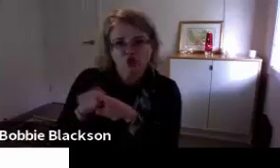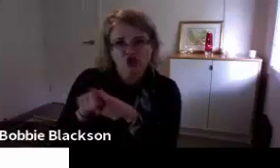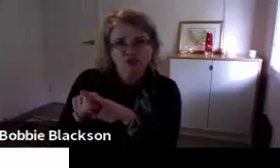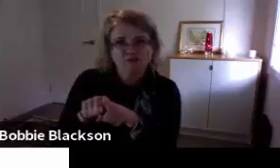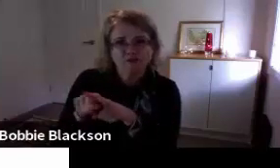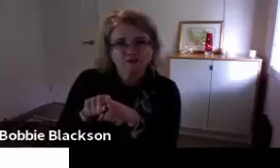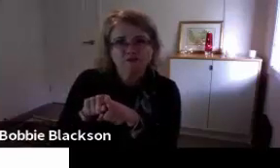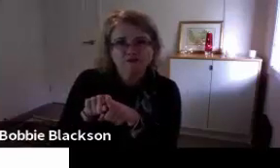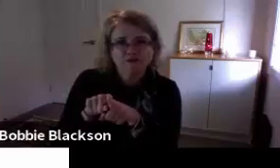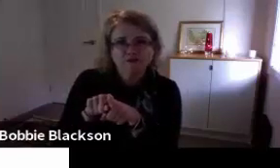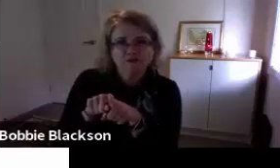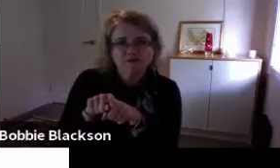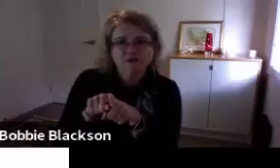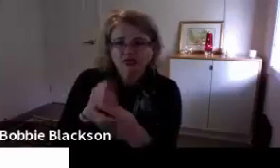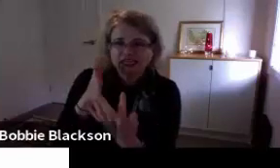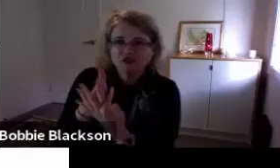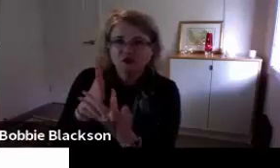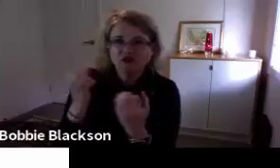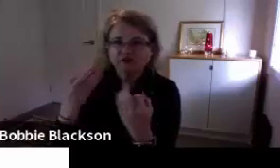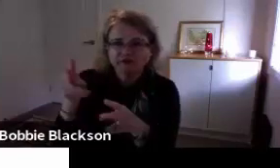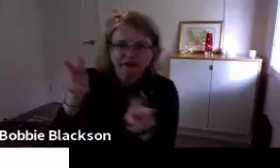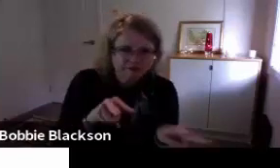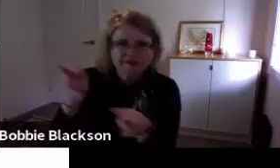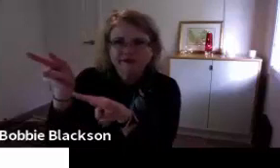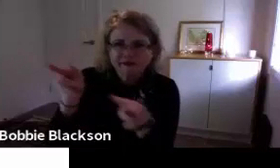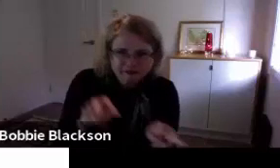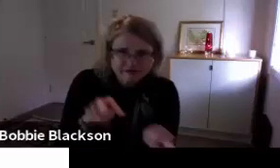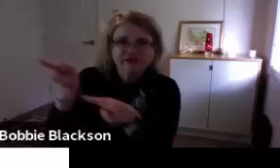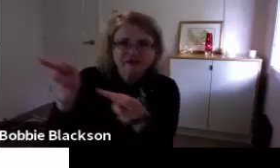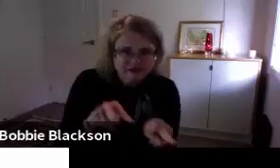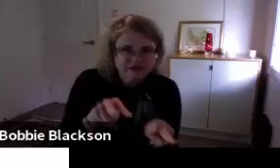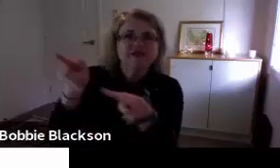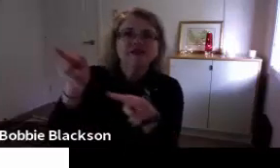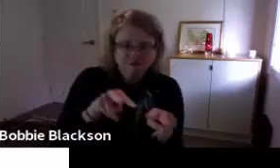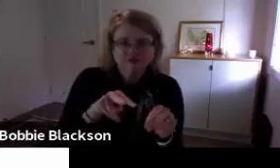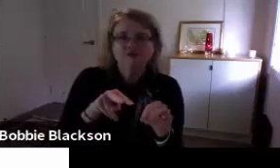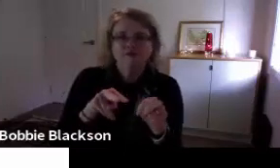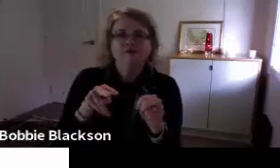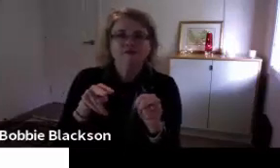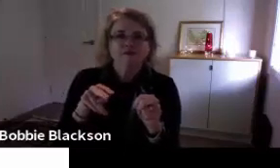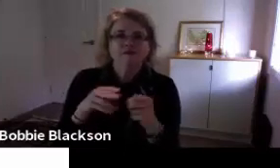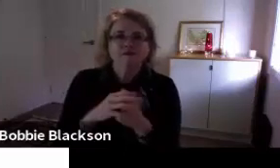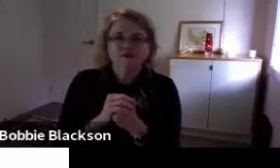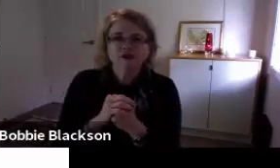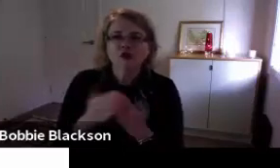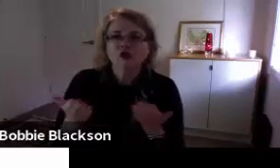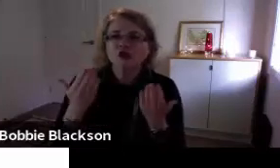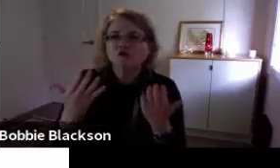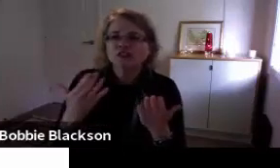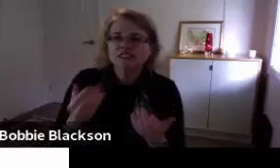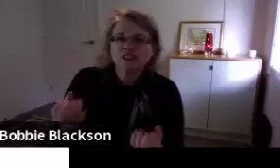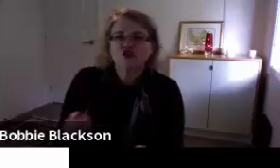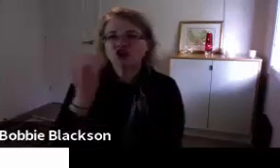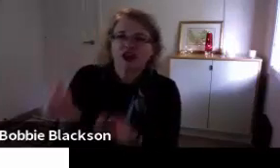And they find that that's the best way for them to learn the content. Rather than looking between